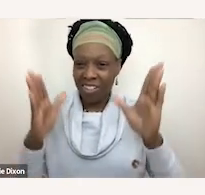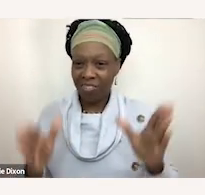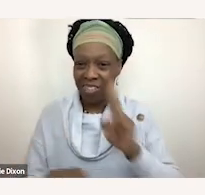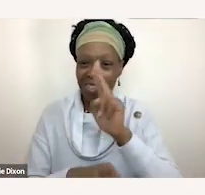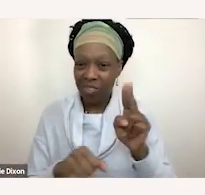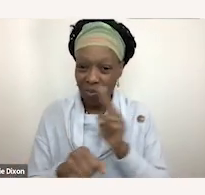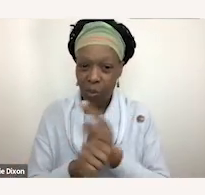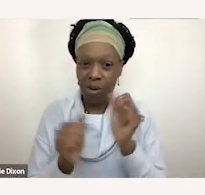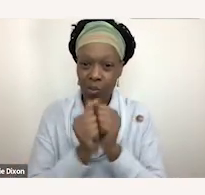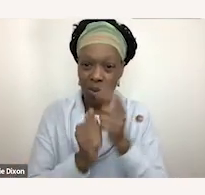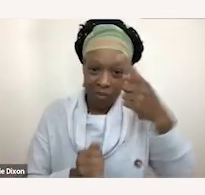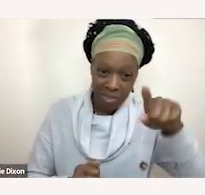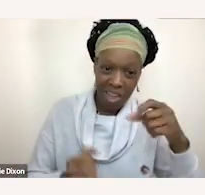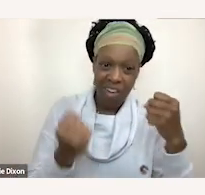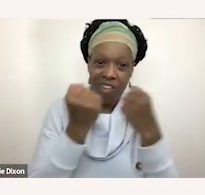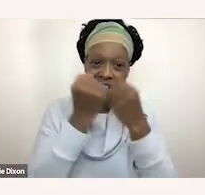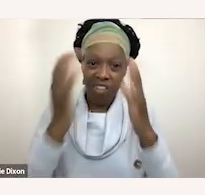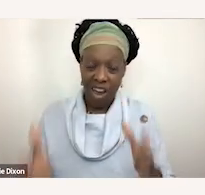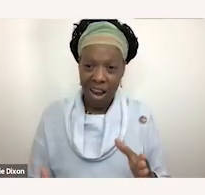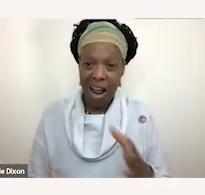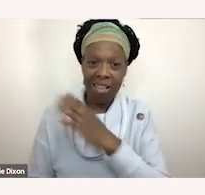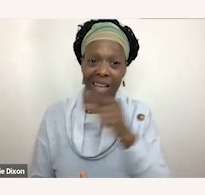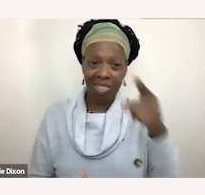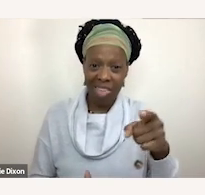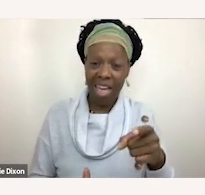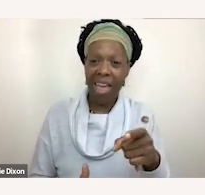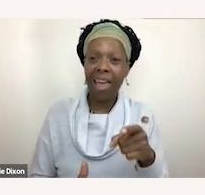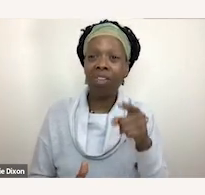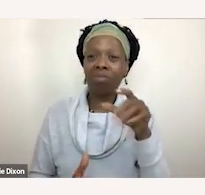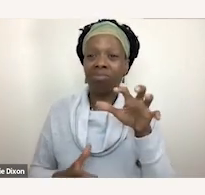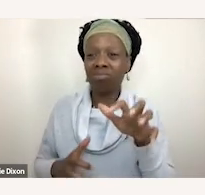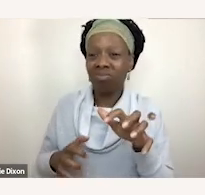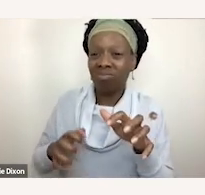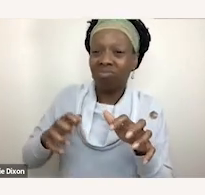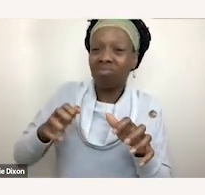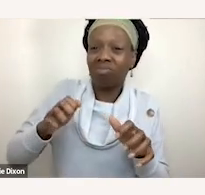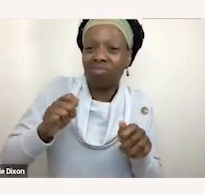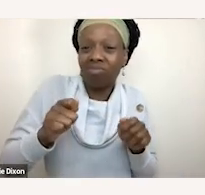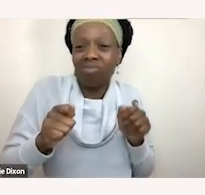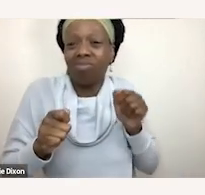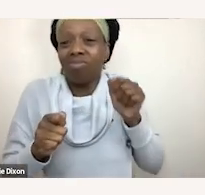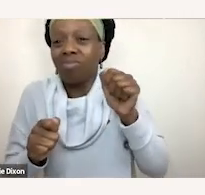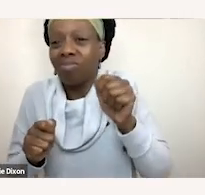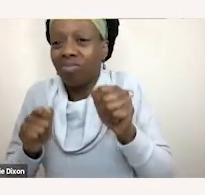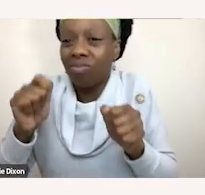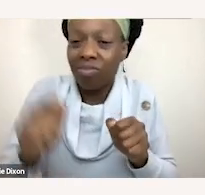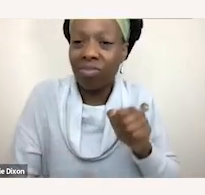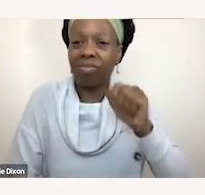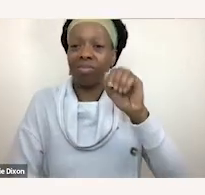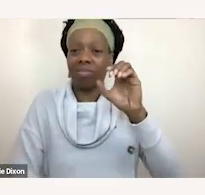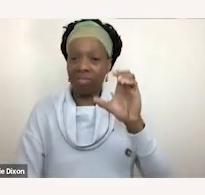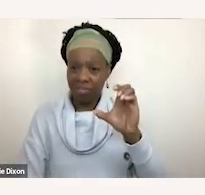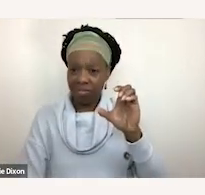literally quite literally crawled up the steps of the capital crawled up the front steps to draw attention